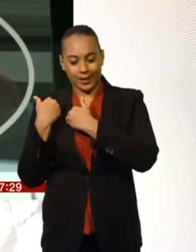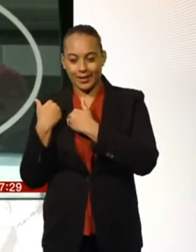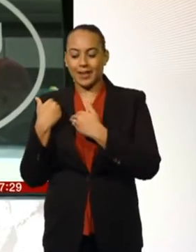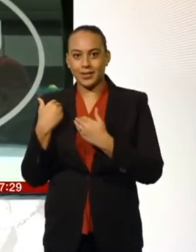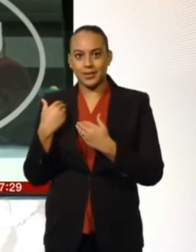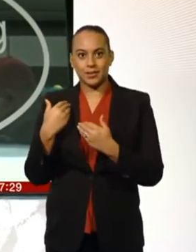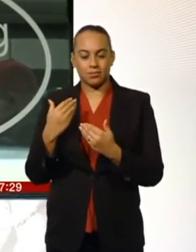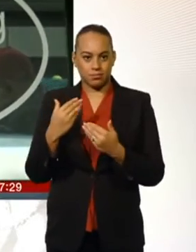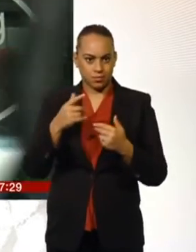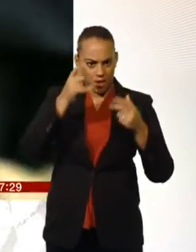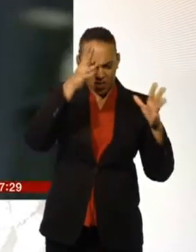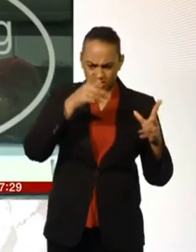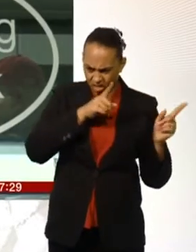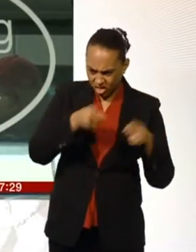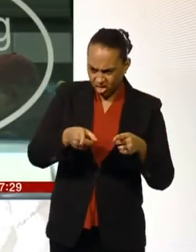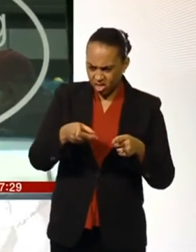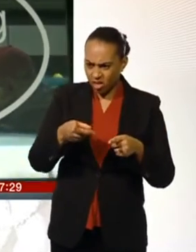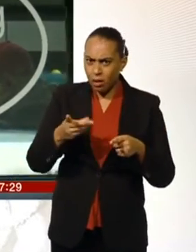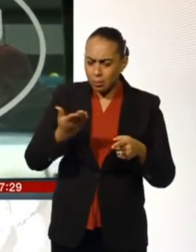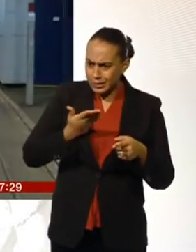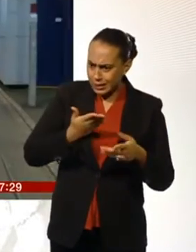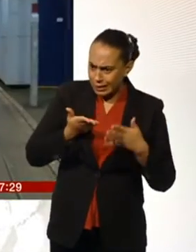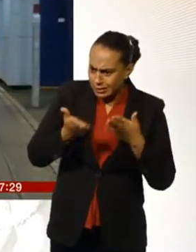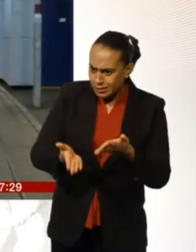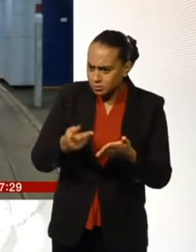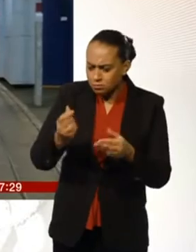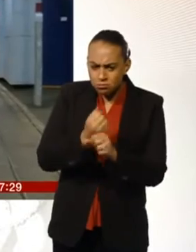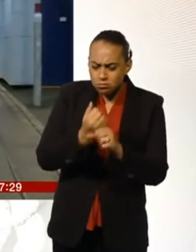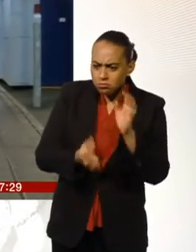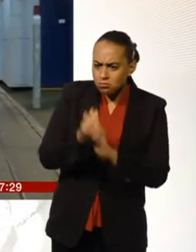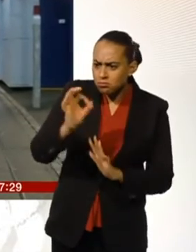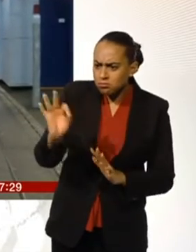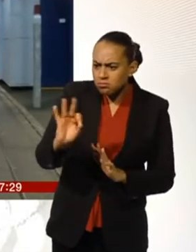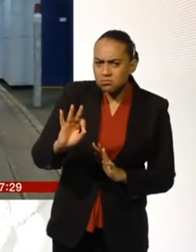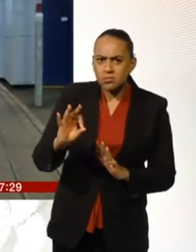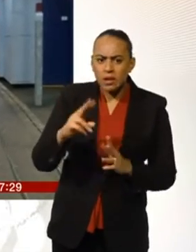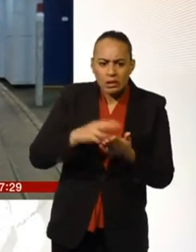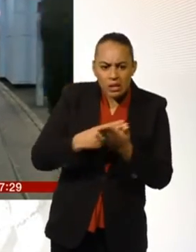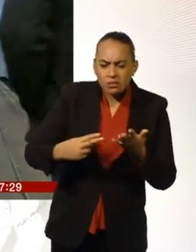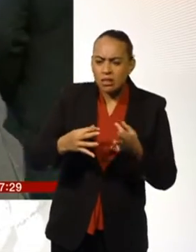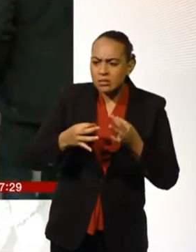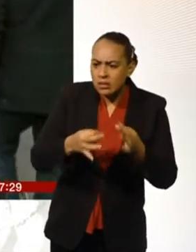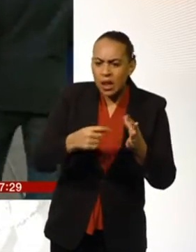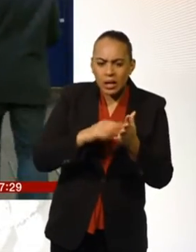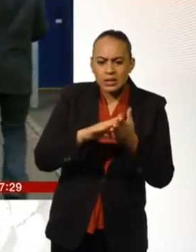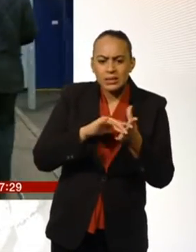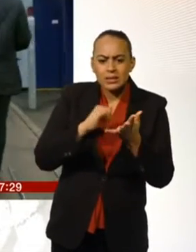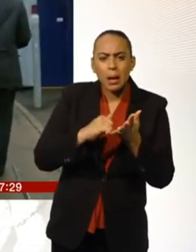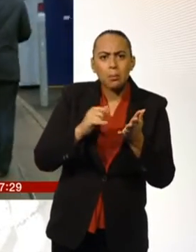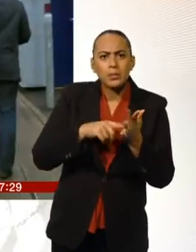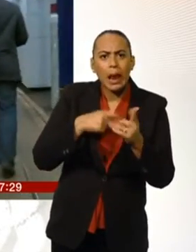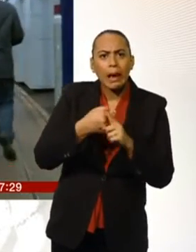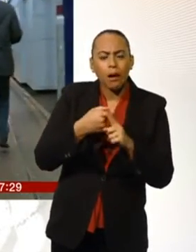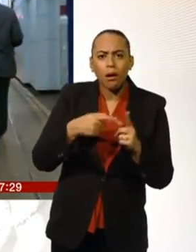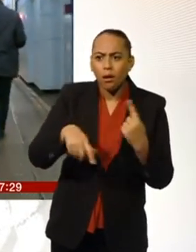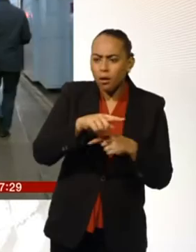Hertfordshire County Council says there's still an unacceptably high risk of cancellations and delays on the Thameslink and Great Northern lines.